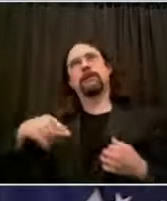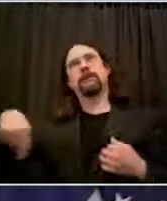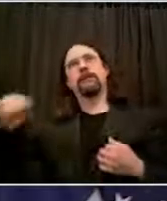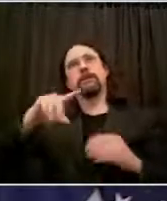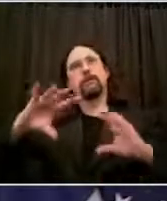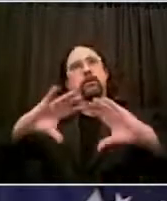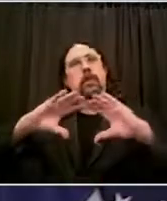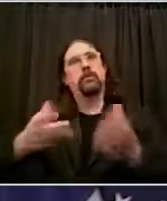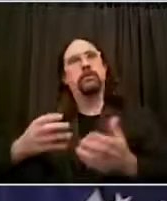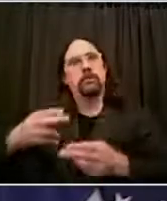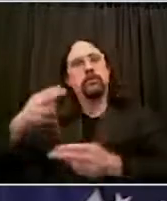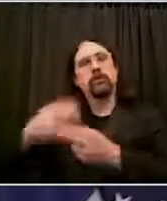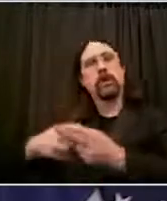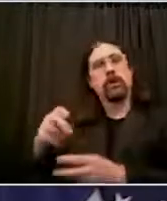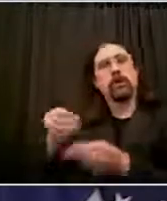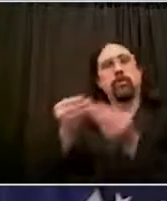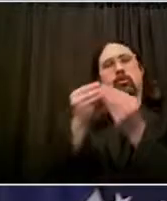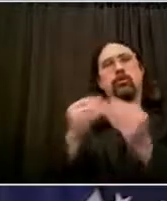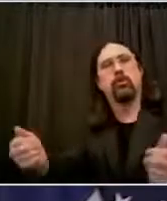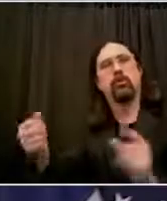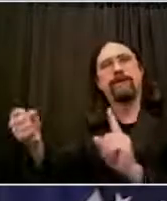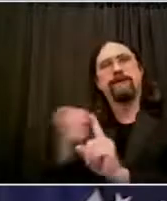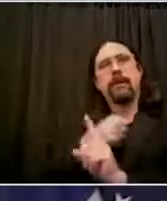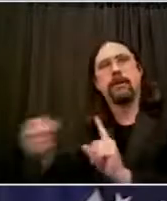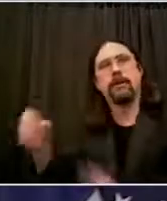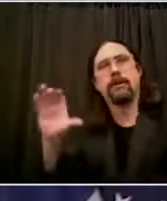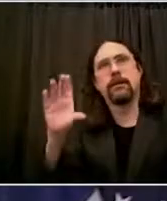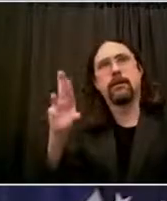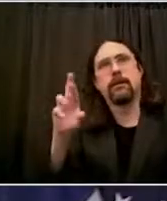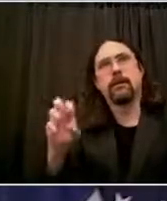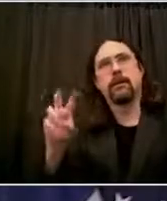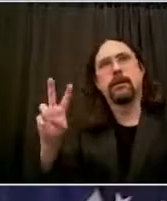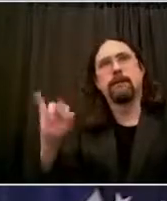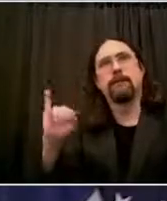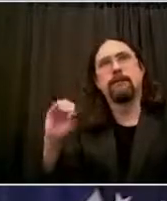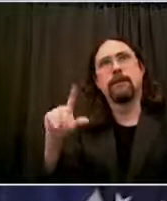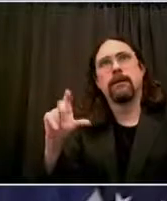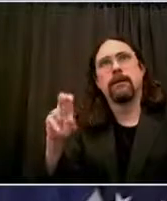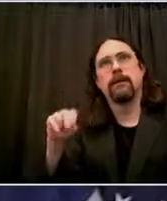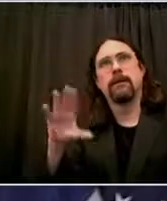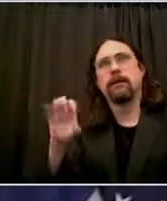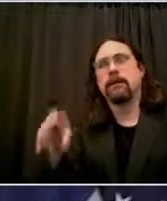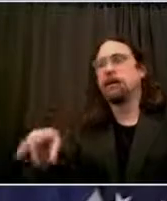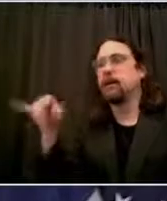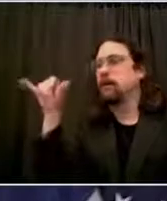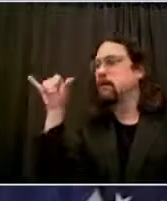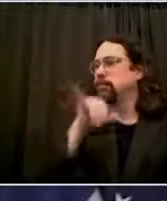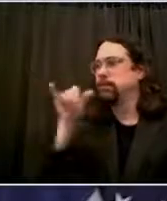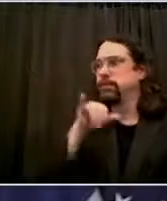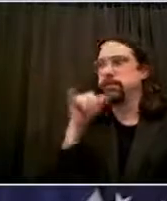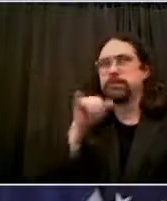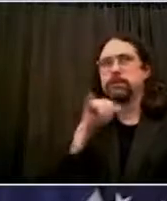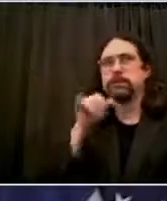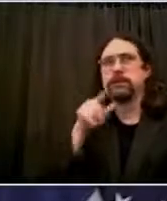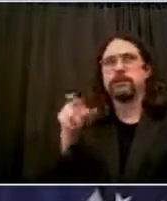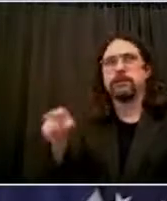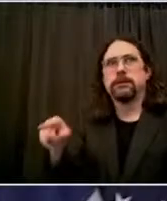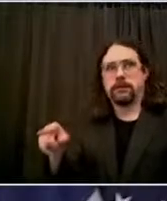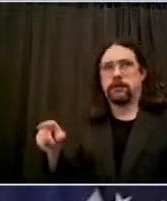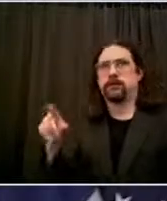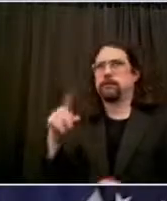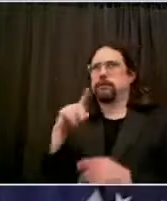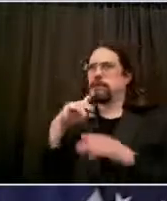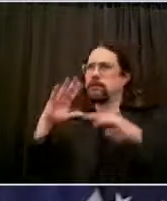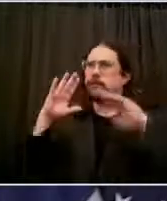I have to give a shout out to Street Corner Resources, the Speak Peace Forward team, and all of the crisis management system in the office to